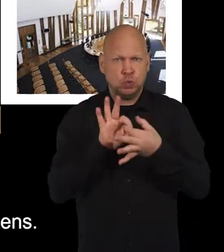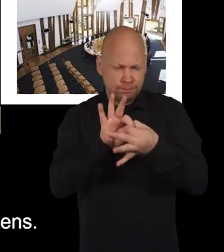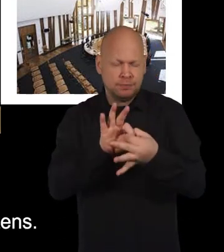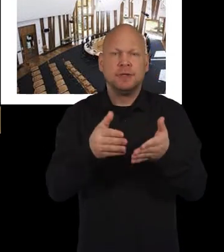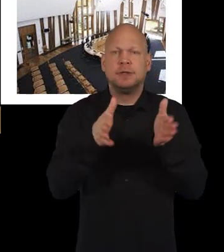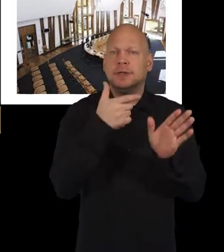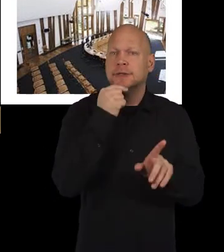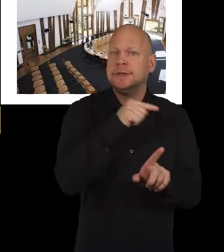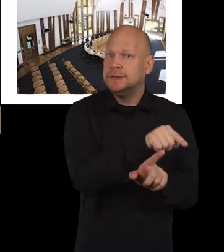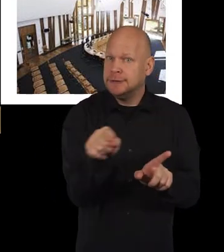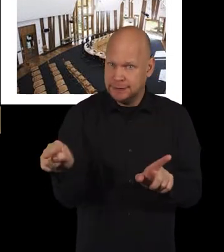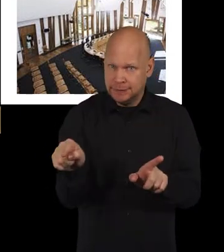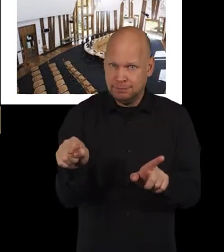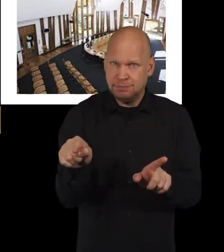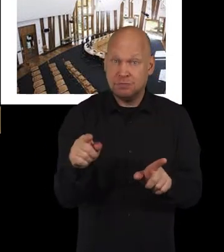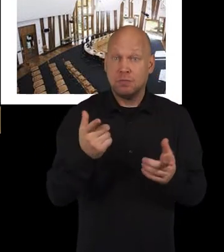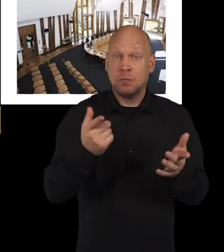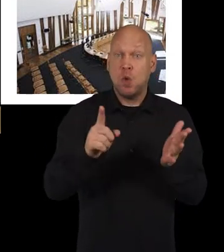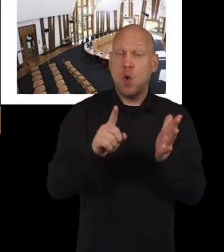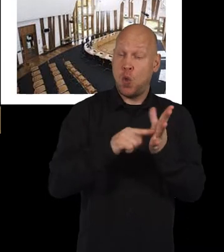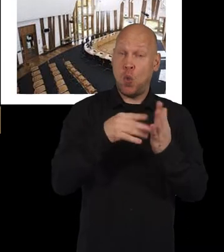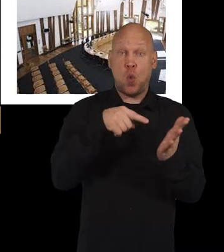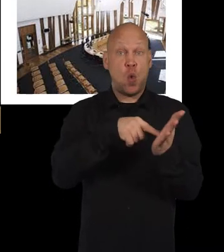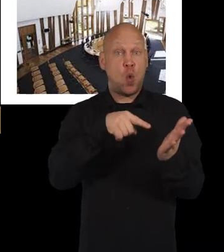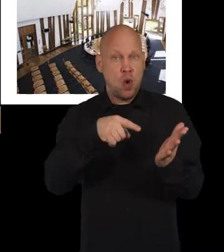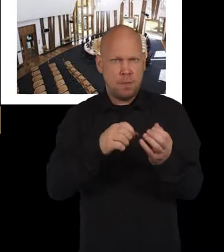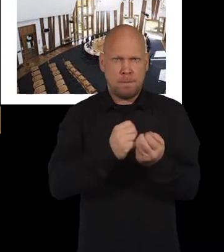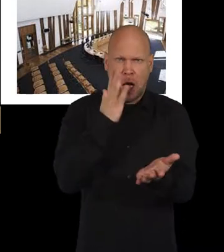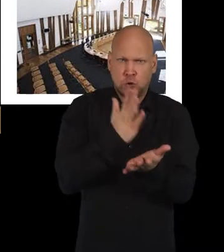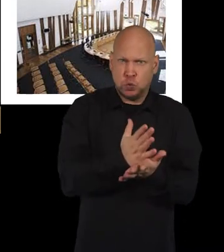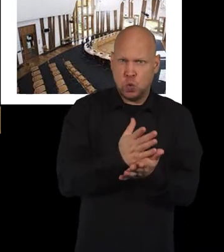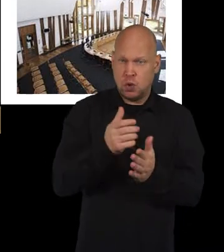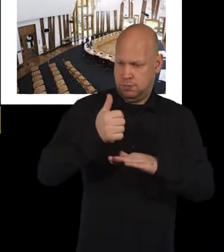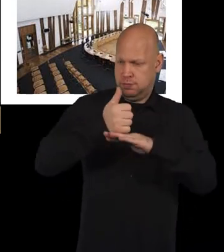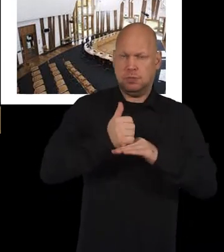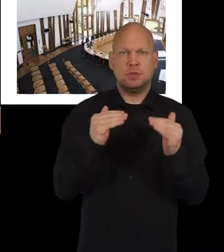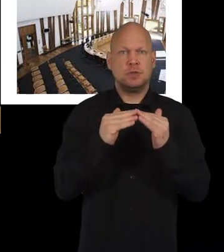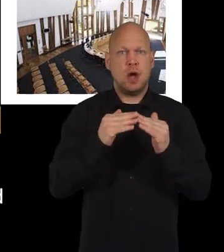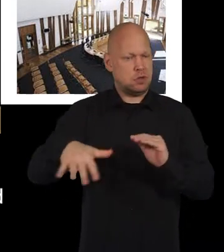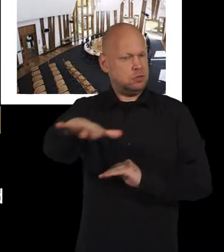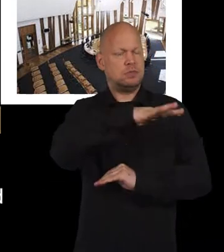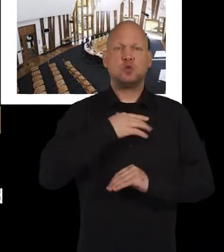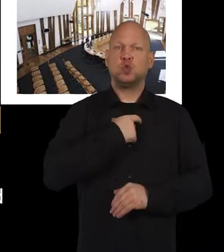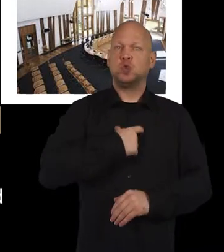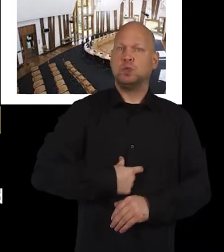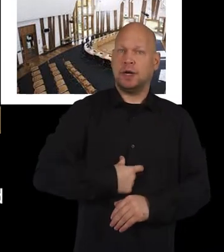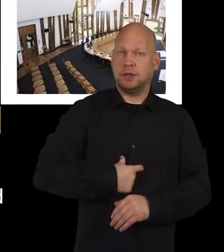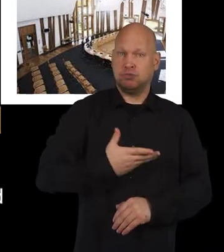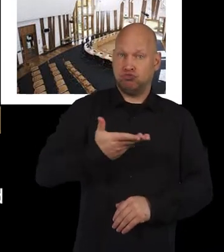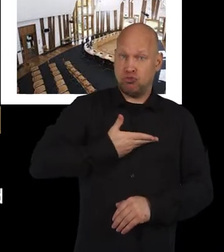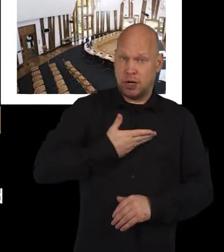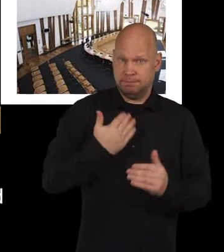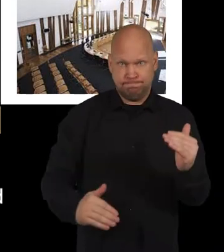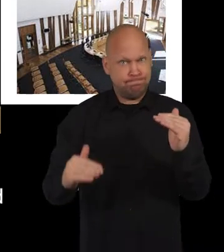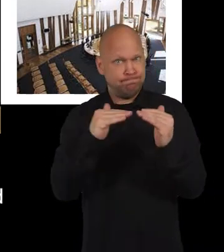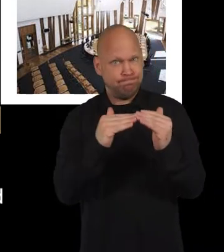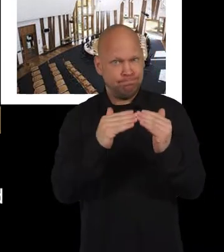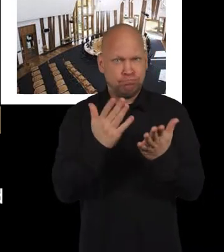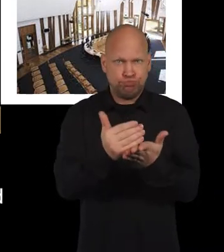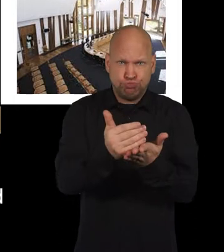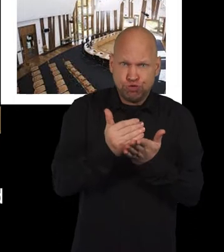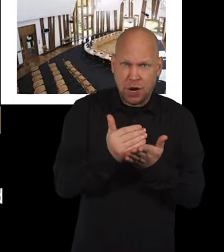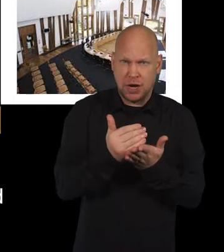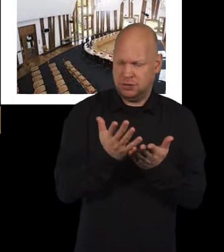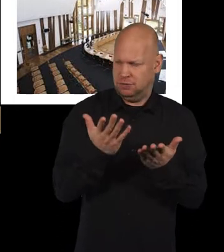with citizens. Laws are also in place to ensure that our basic standards of human rights are met and that we are protected from